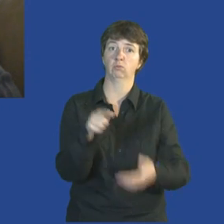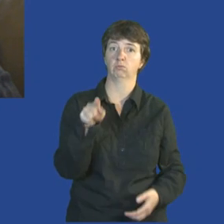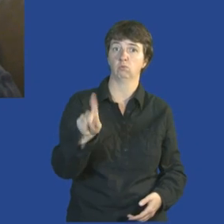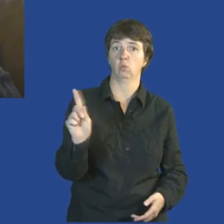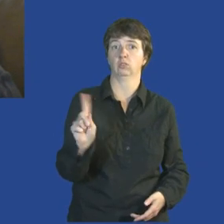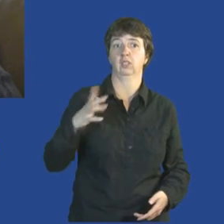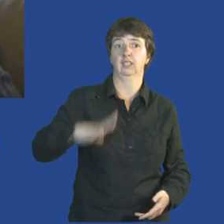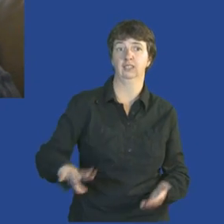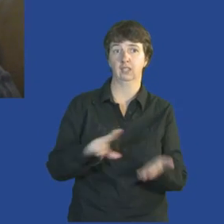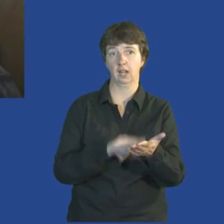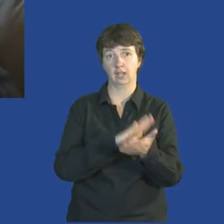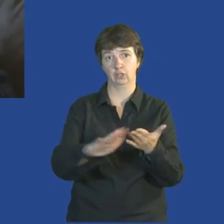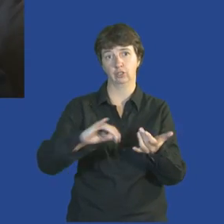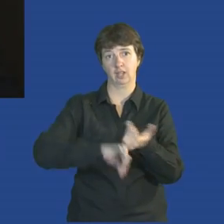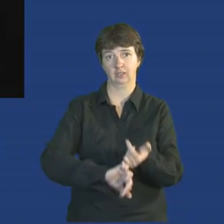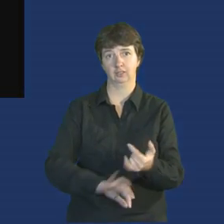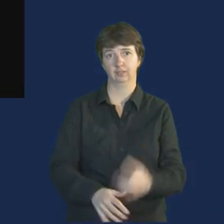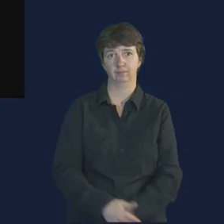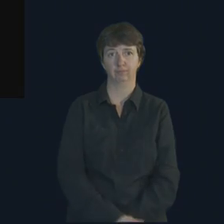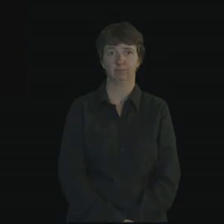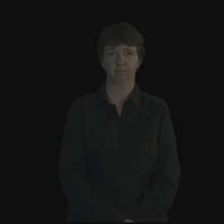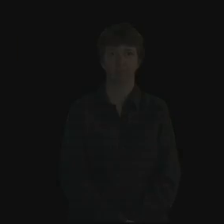get what you need out of the NHS Trust.